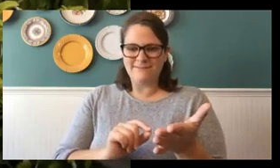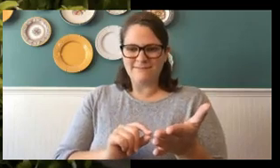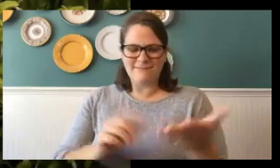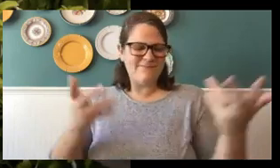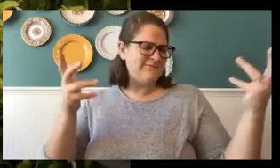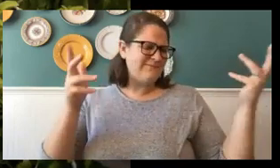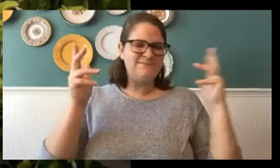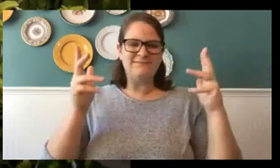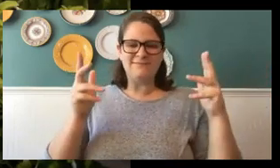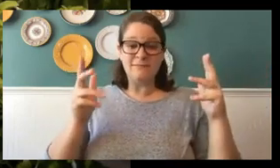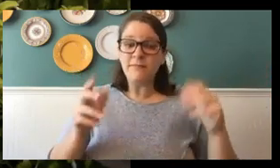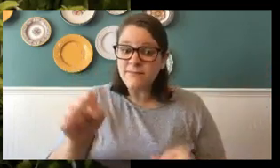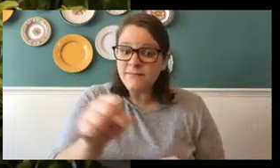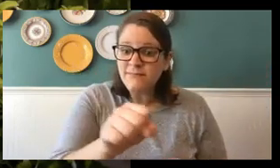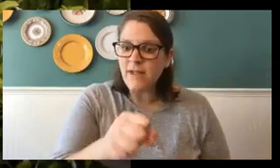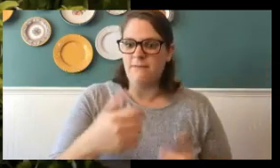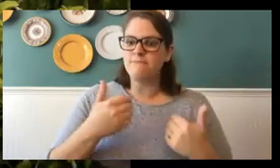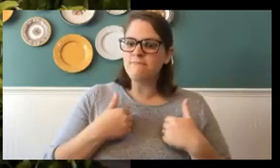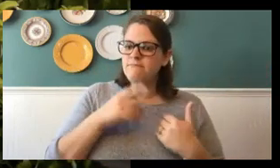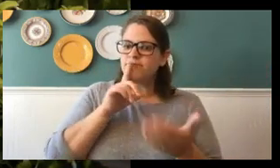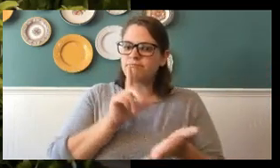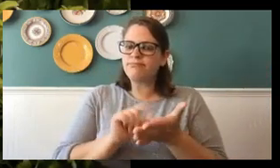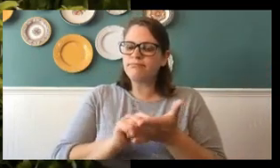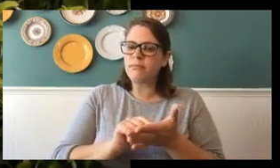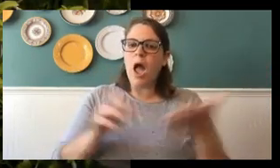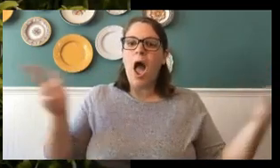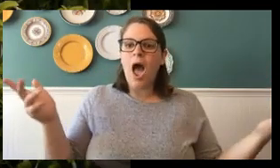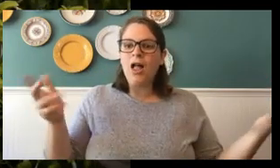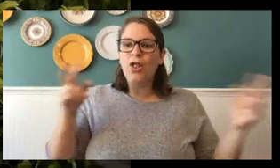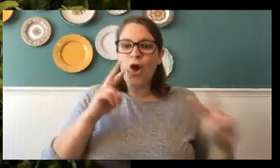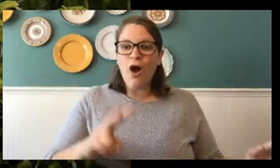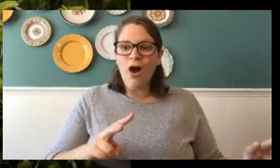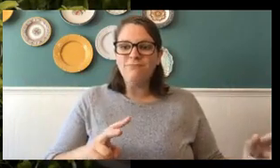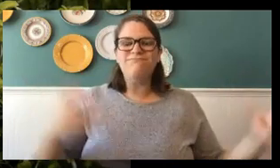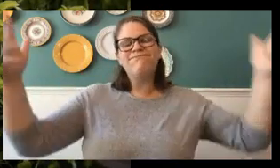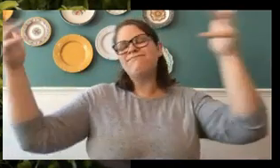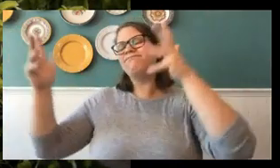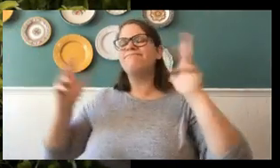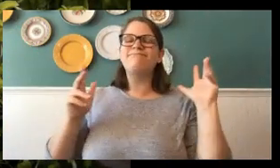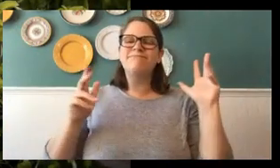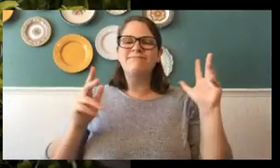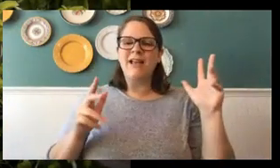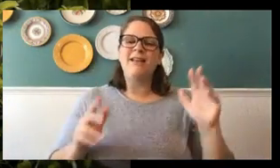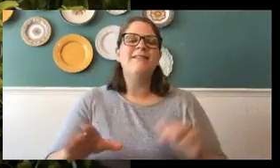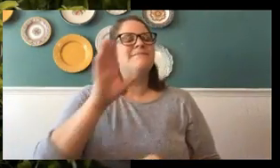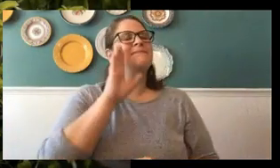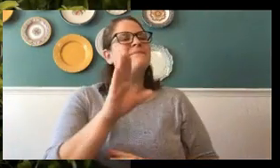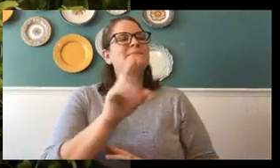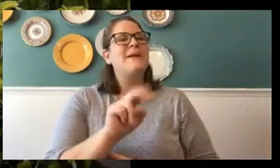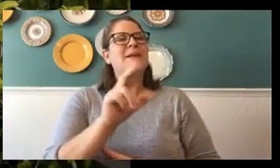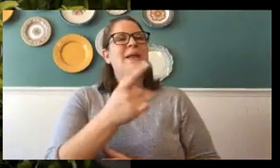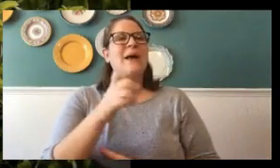Woo-hoo! Yeah, yeah, I have chickens. I have a chicken. Look! Yay! Hi, nugget.